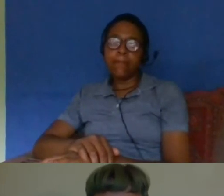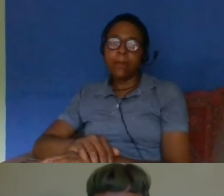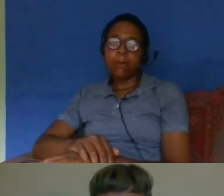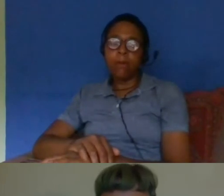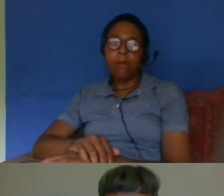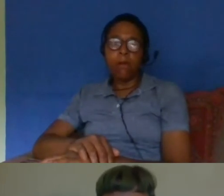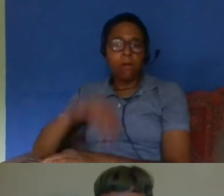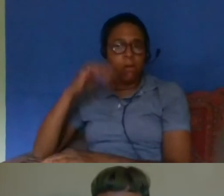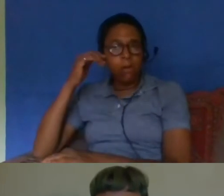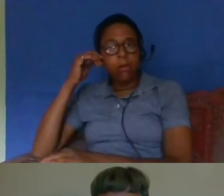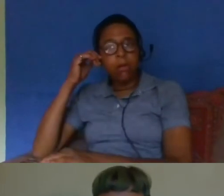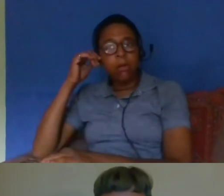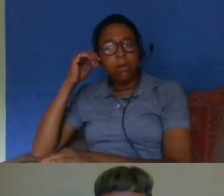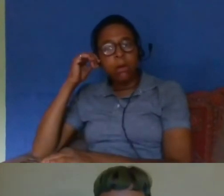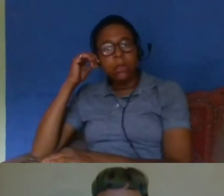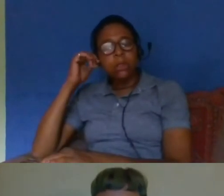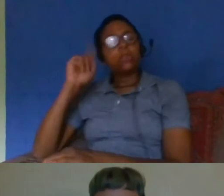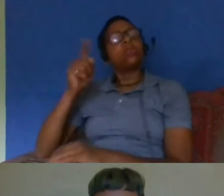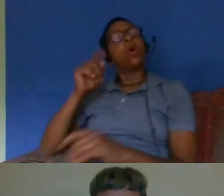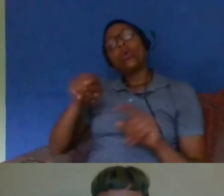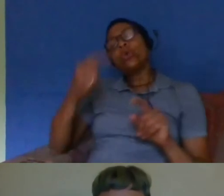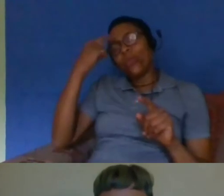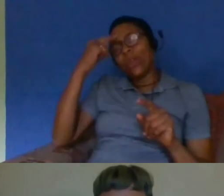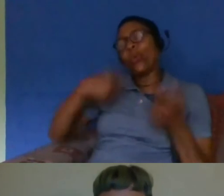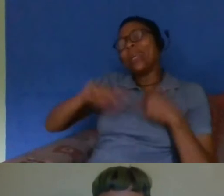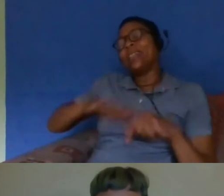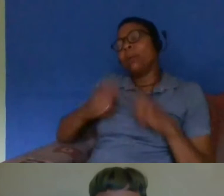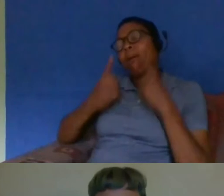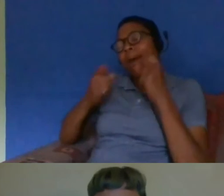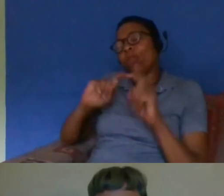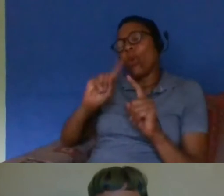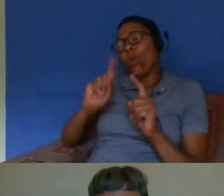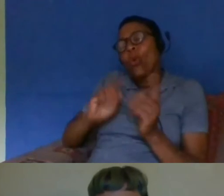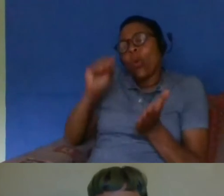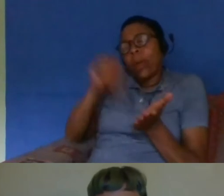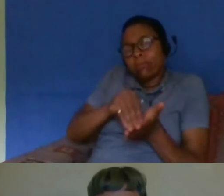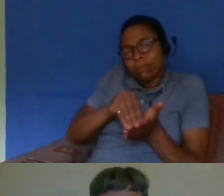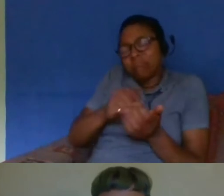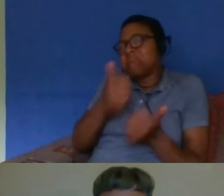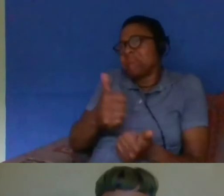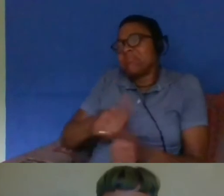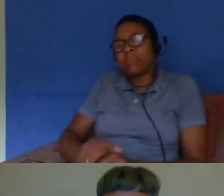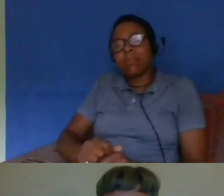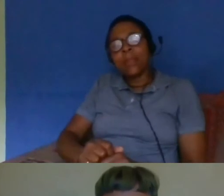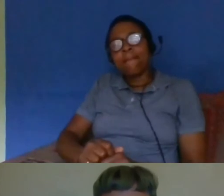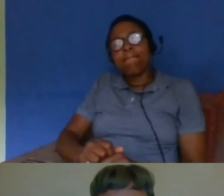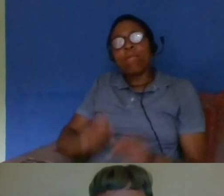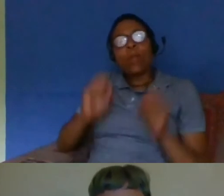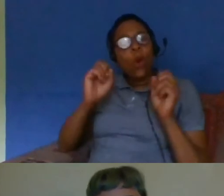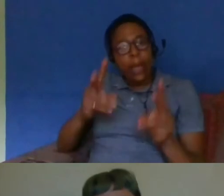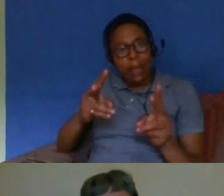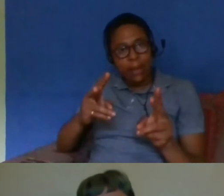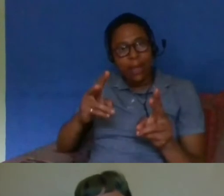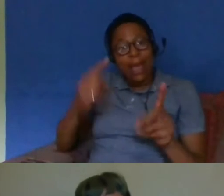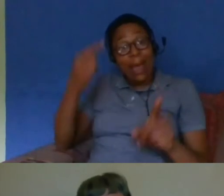okay so some cautious documenting on our parts um okay i think with that it's um